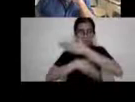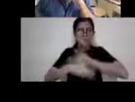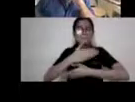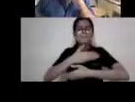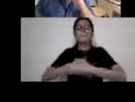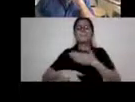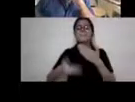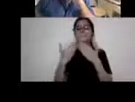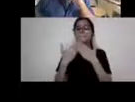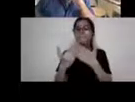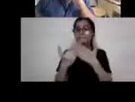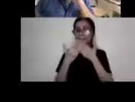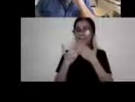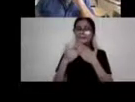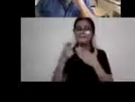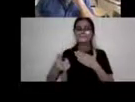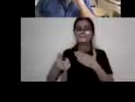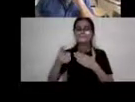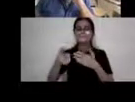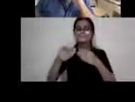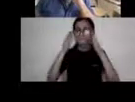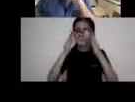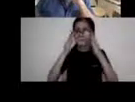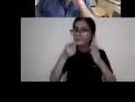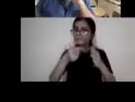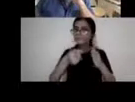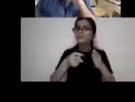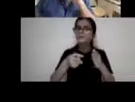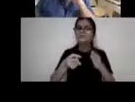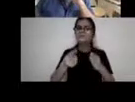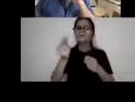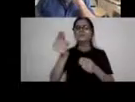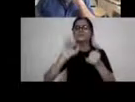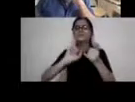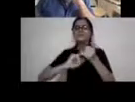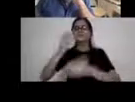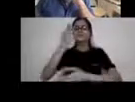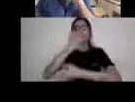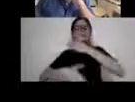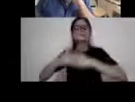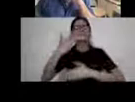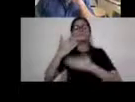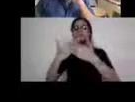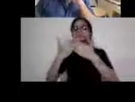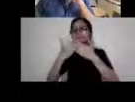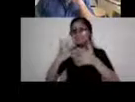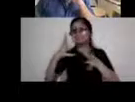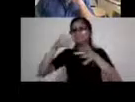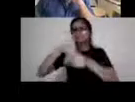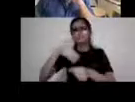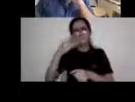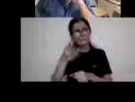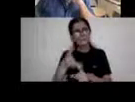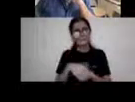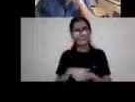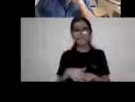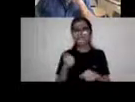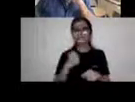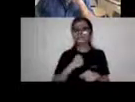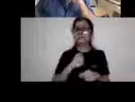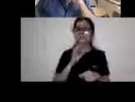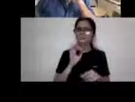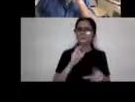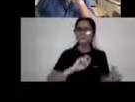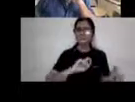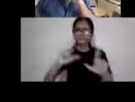this, this preceded what we might call in the U S disability studies. I'm showing you now a, uh, slide of the